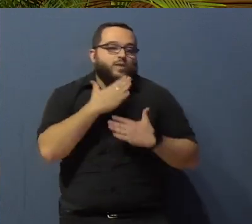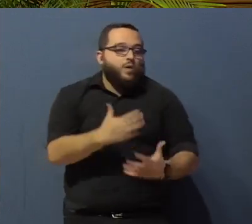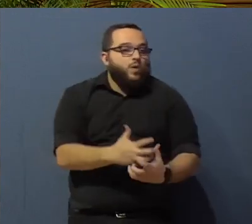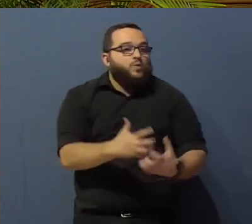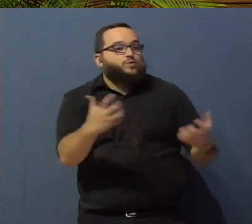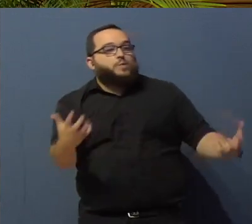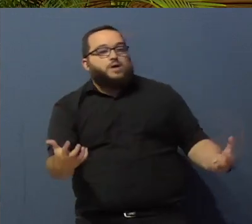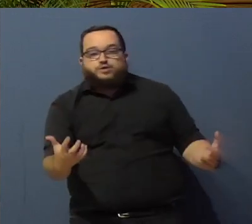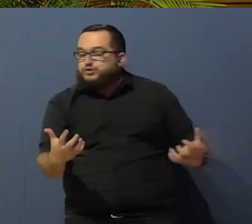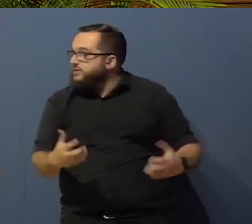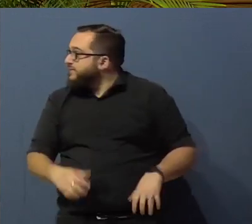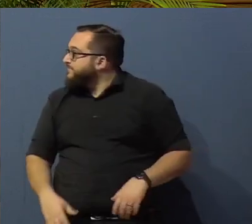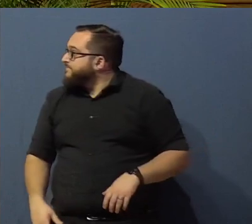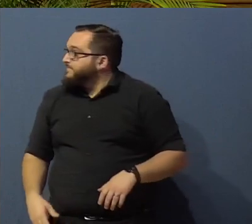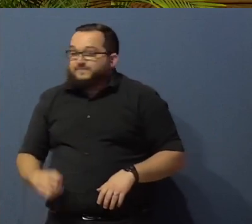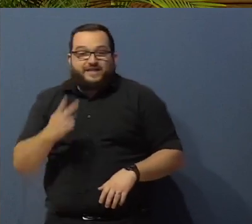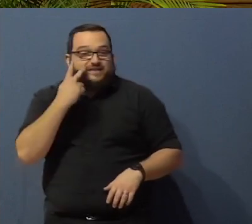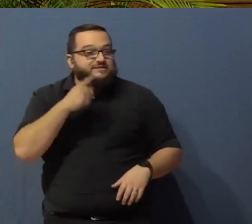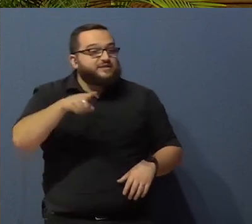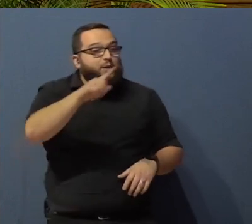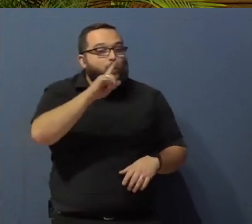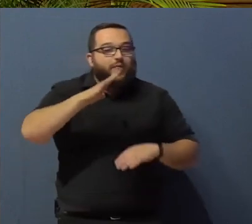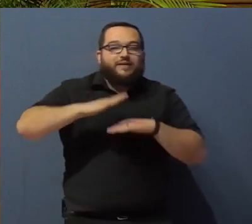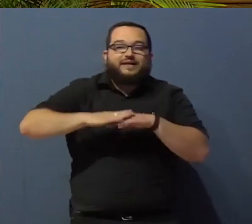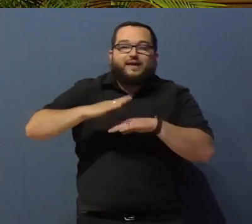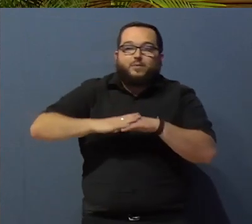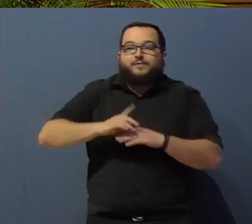see you at the table.